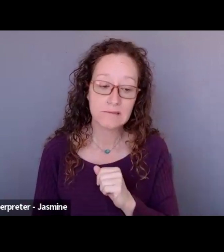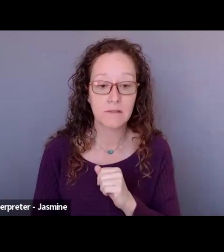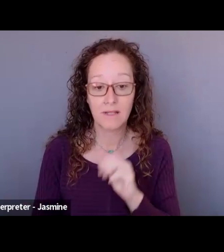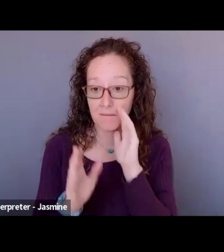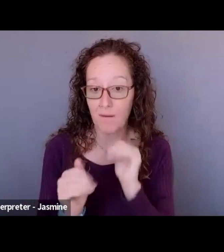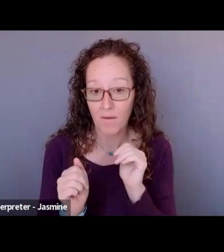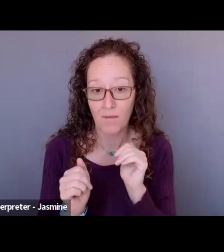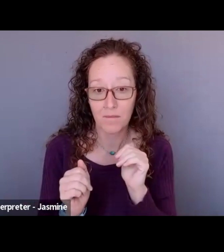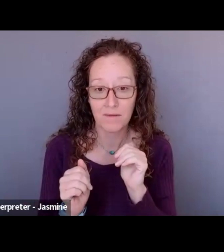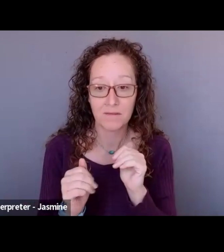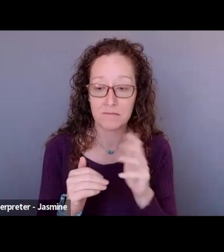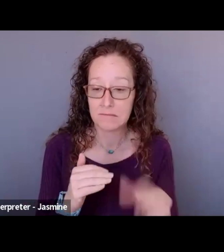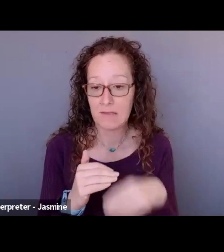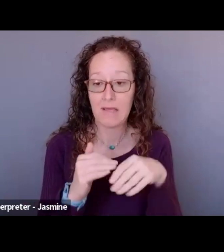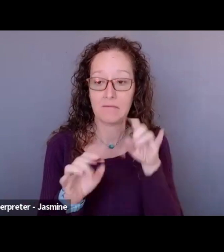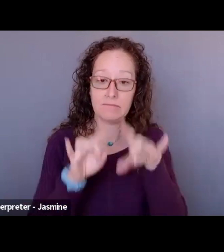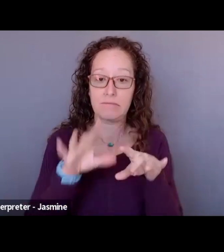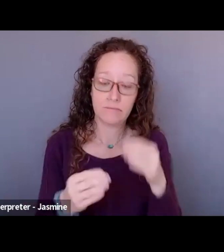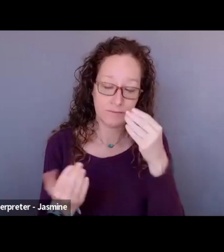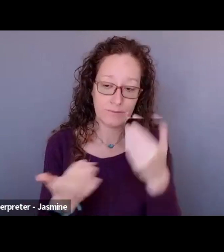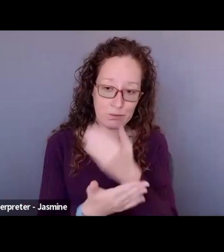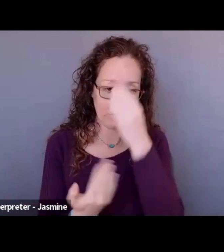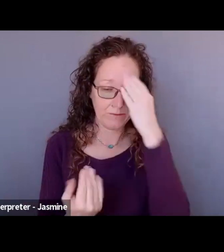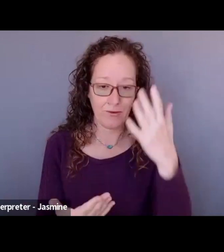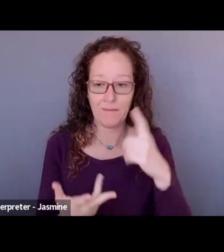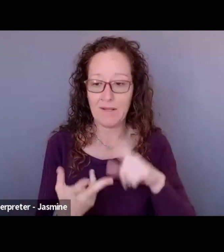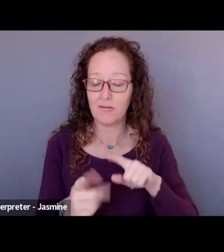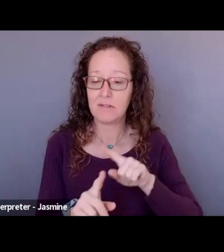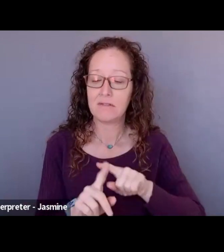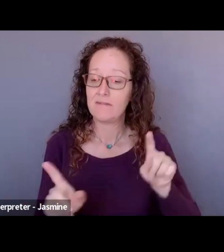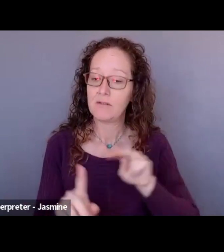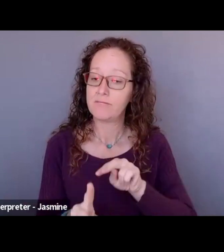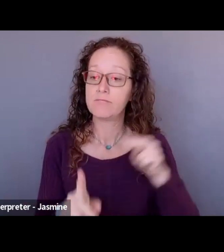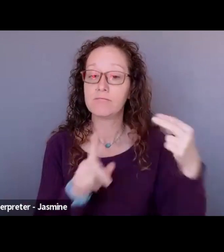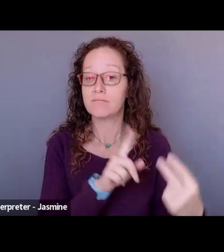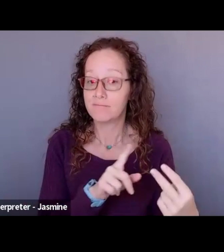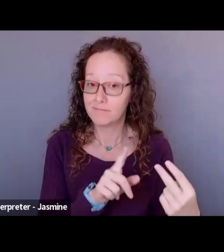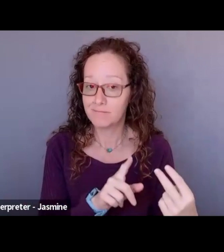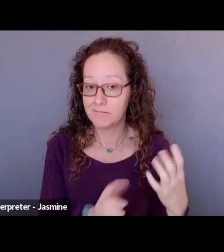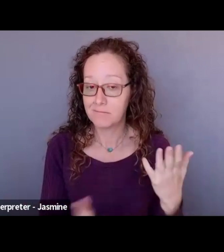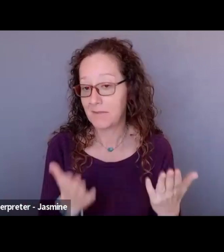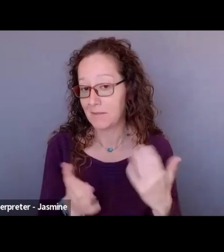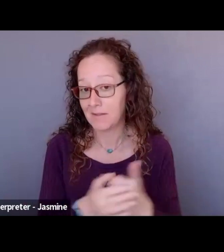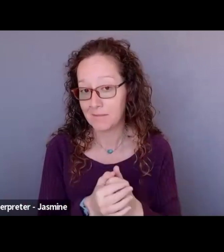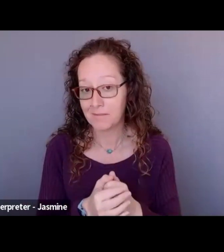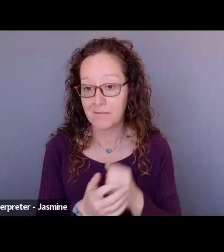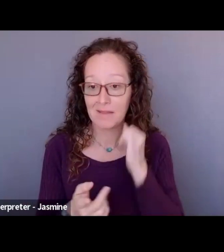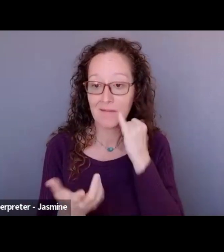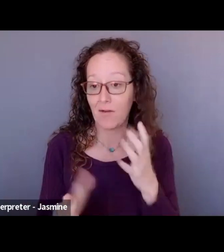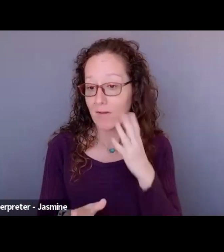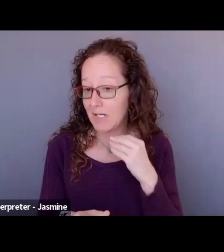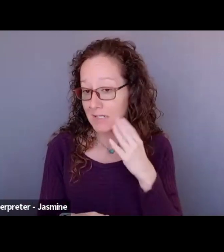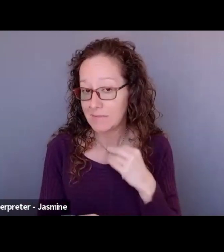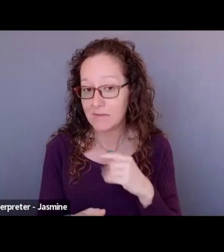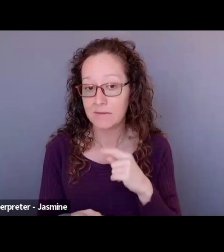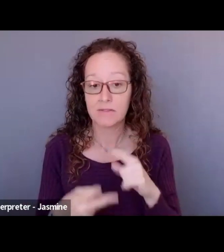some additional information, maybe some kind of different insights for some of you that have experienced. And for those